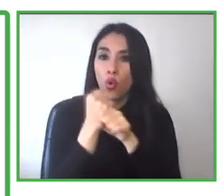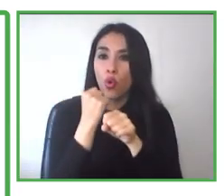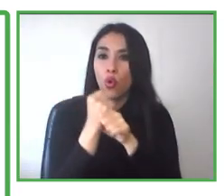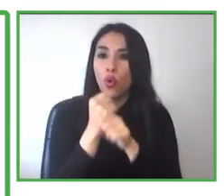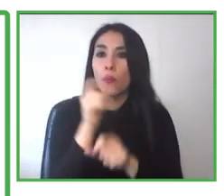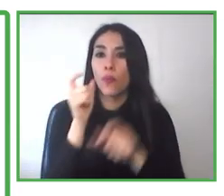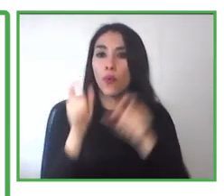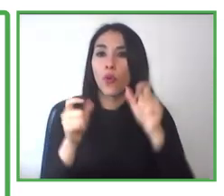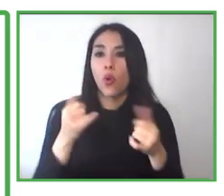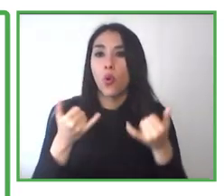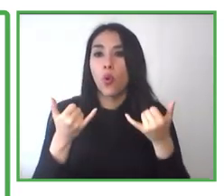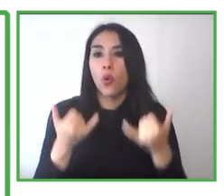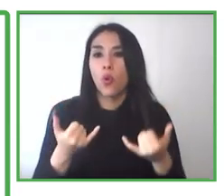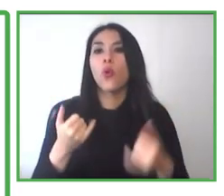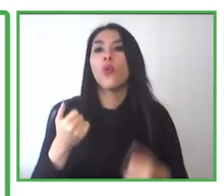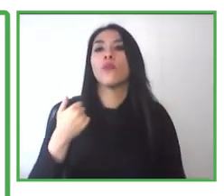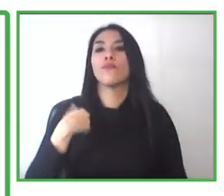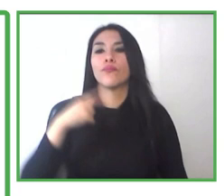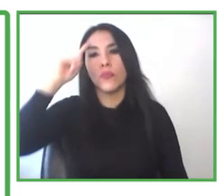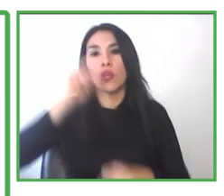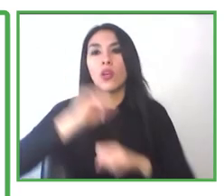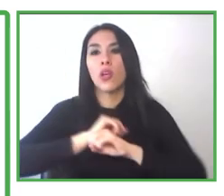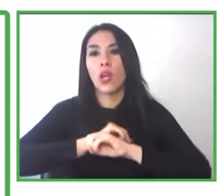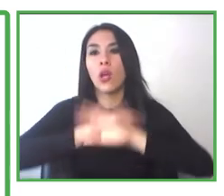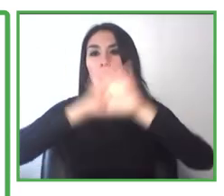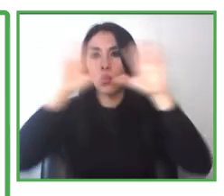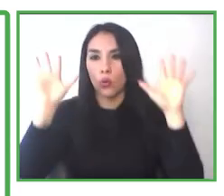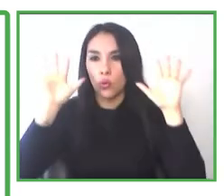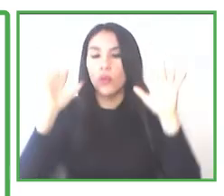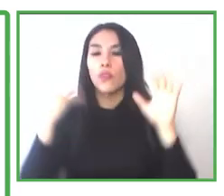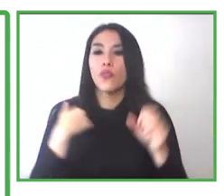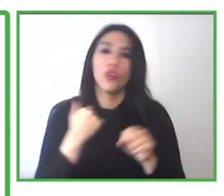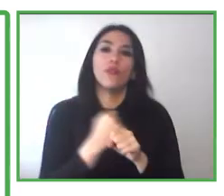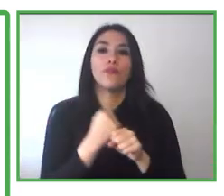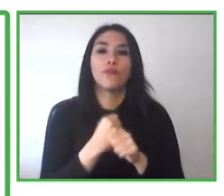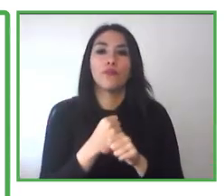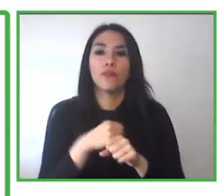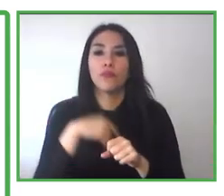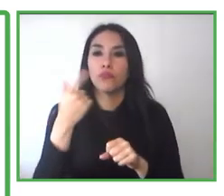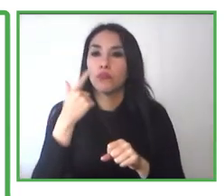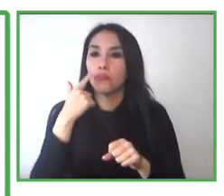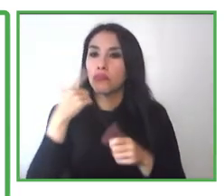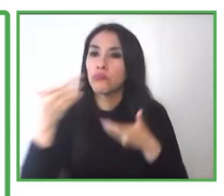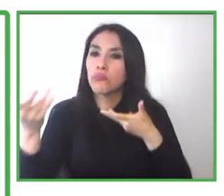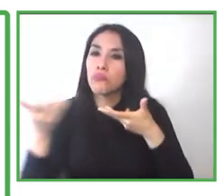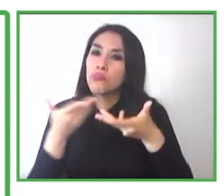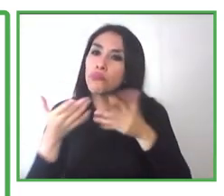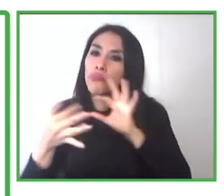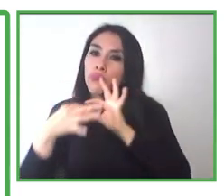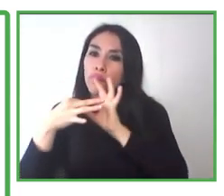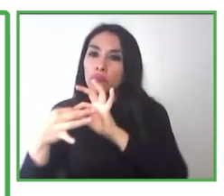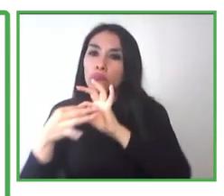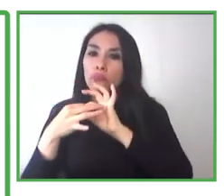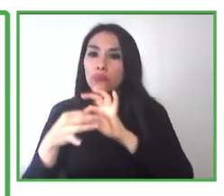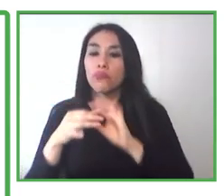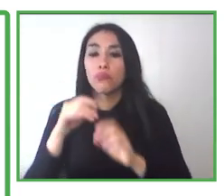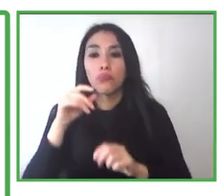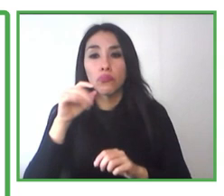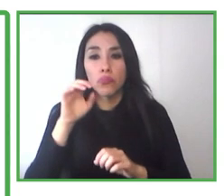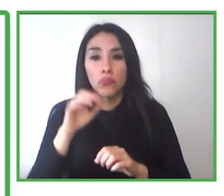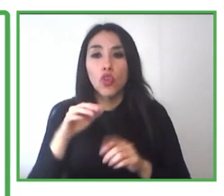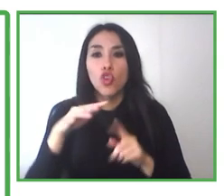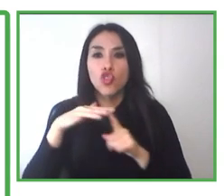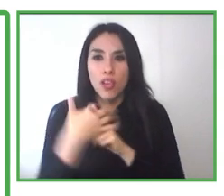are ready to find a job, we make this connection, the connection between the public,